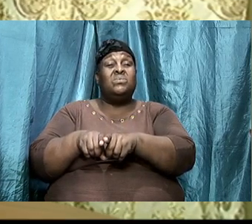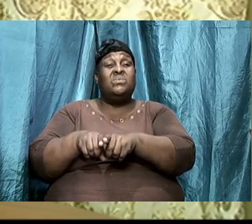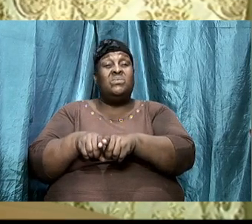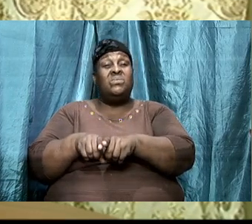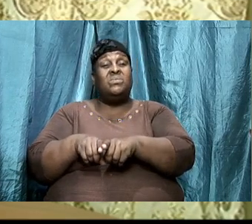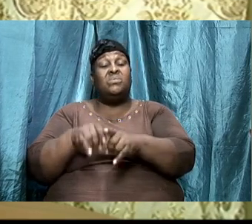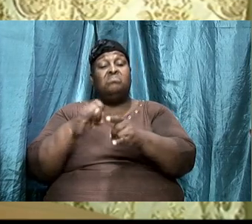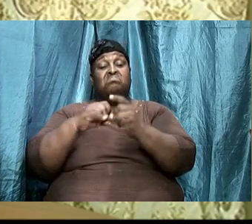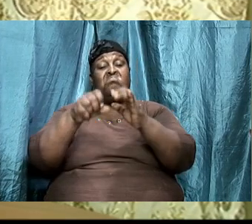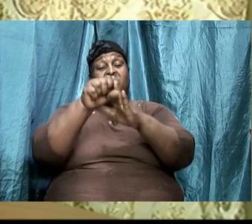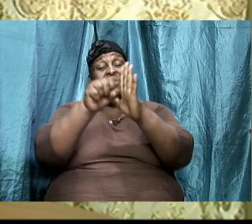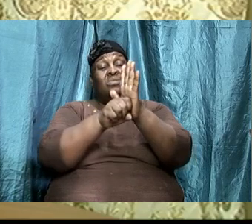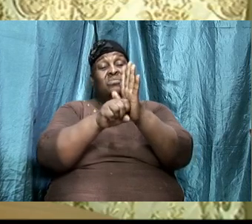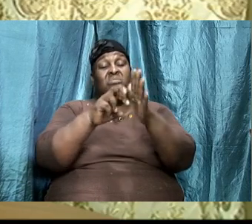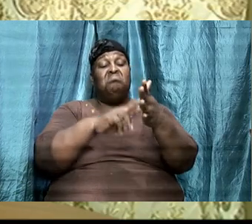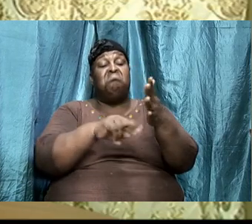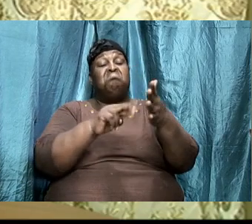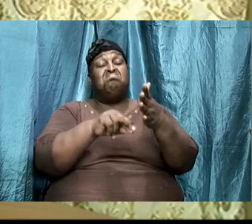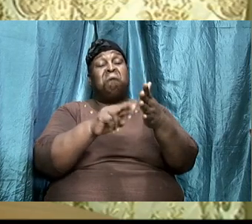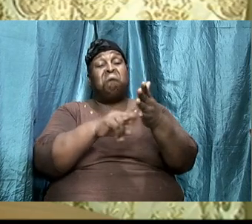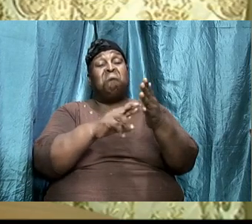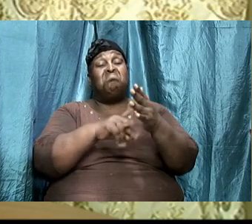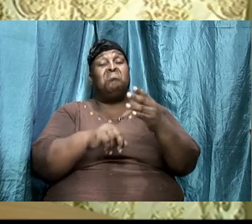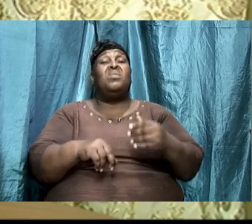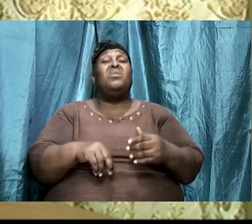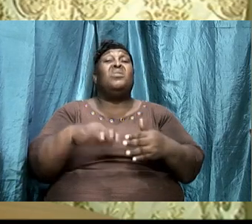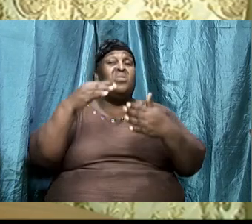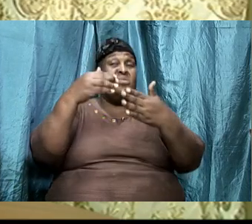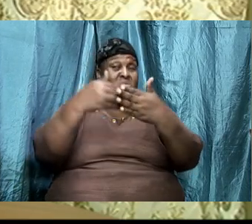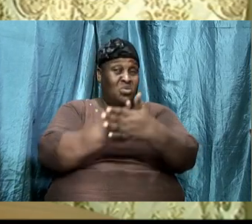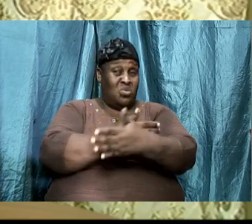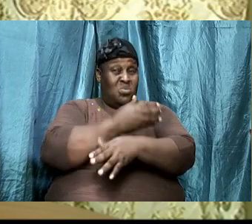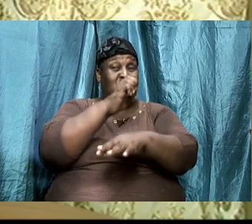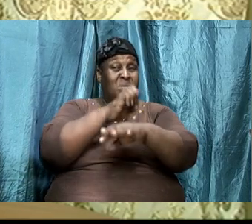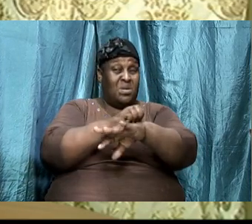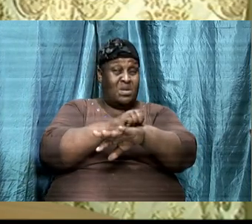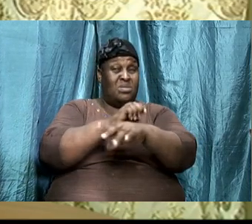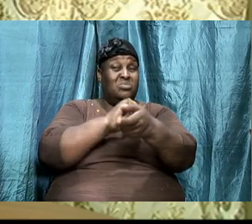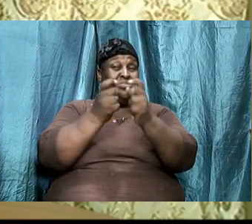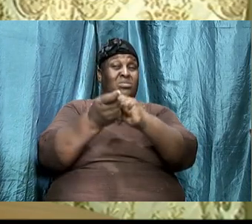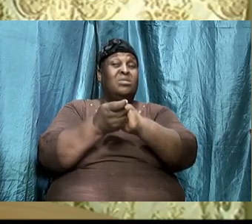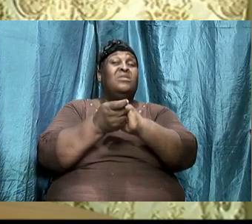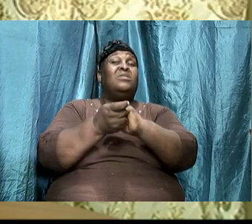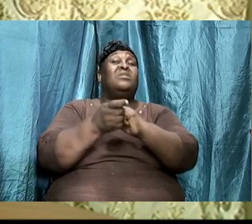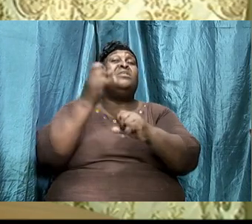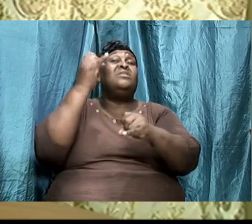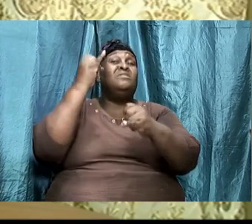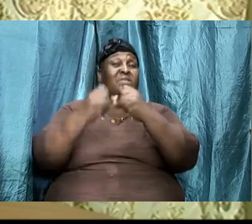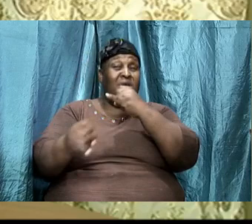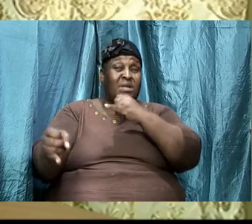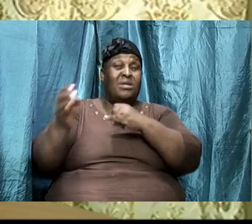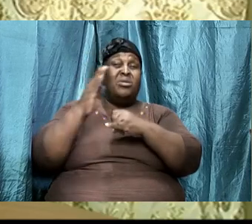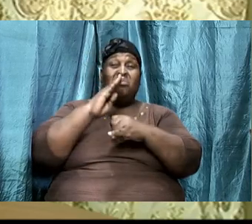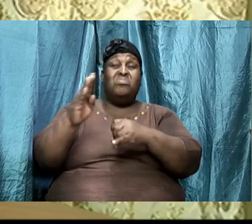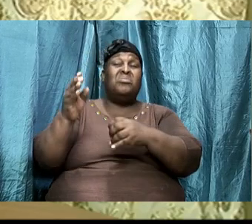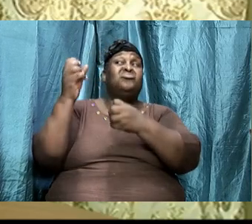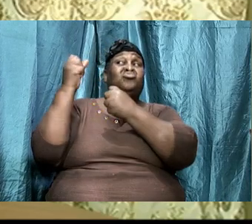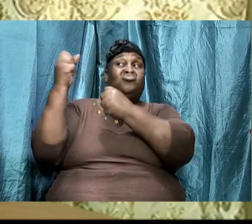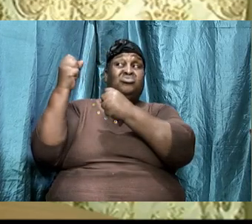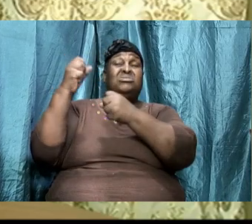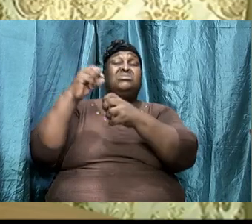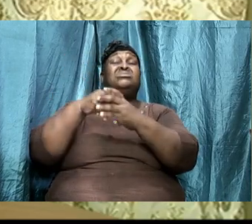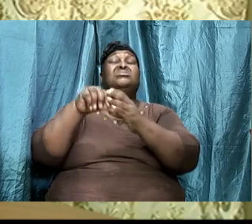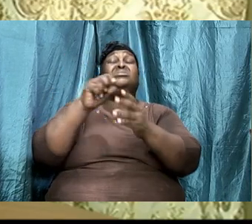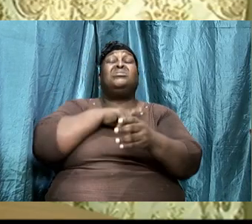scripture that we have read the new English translation which said finally be strengthened in the Lord